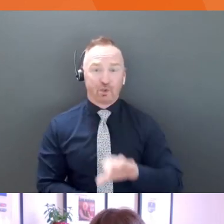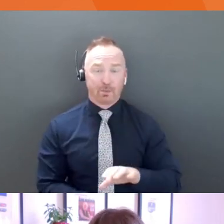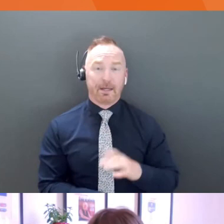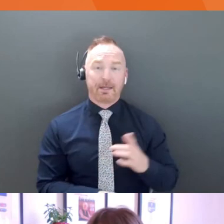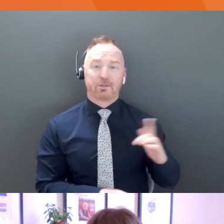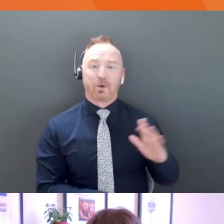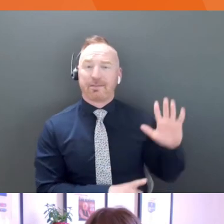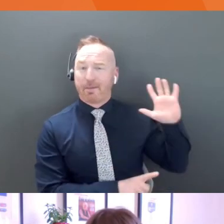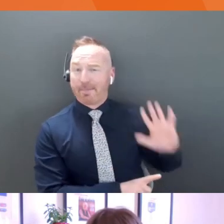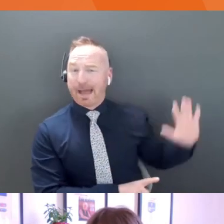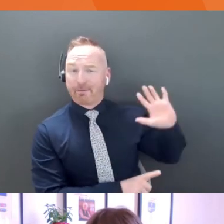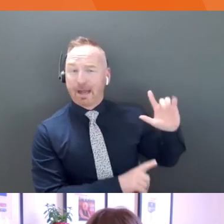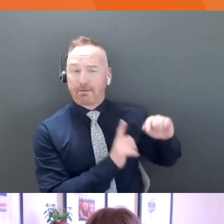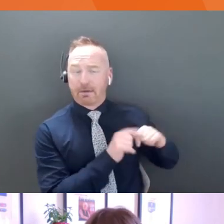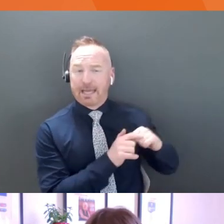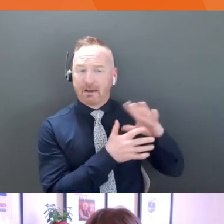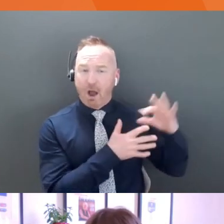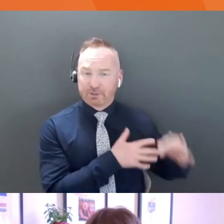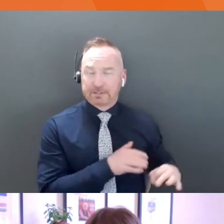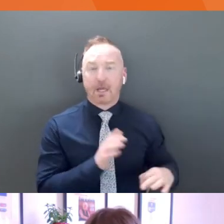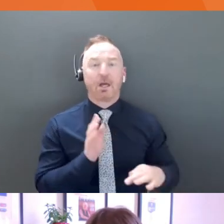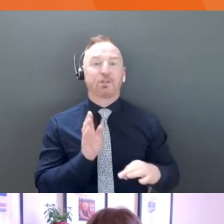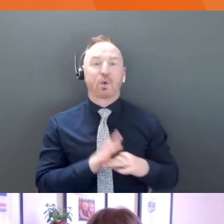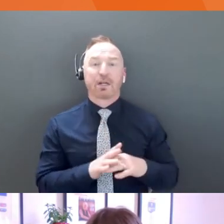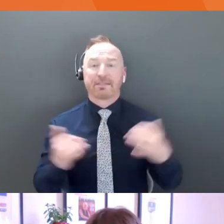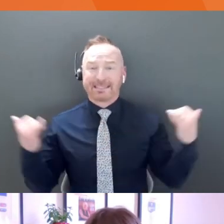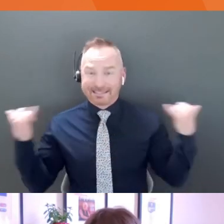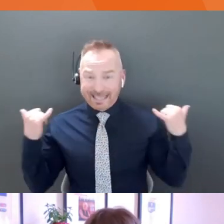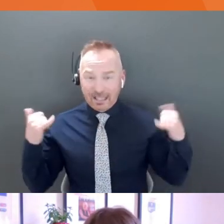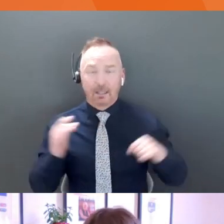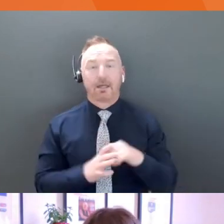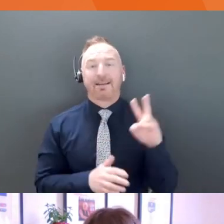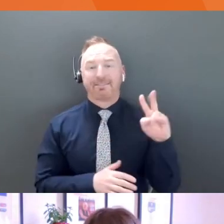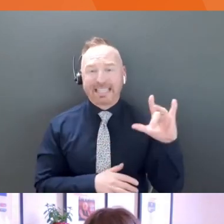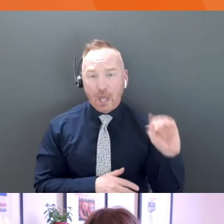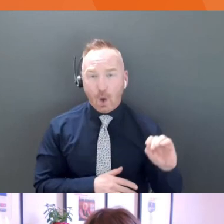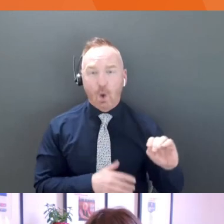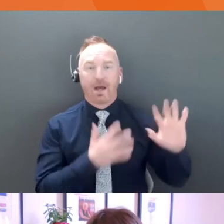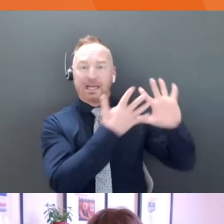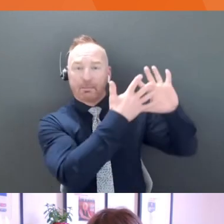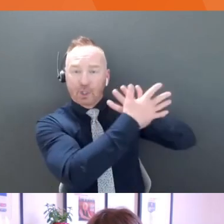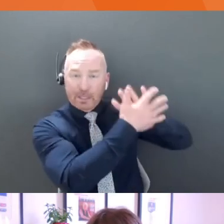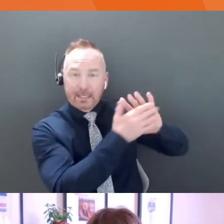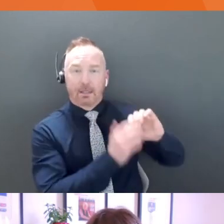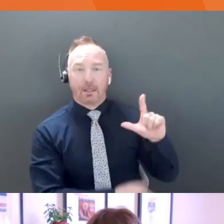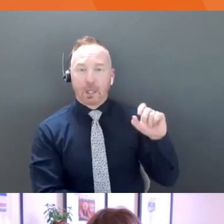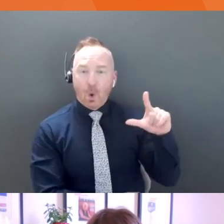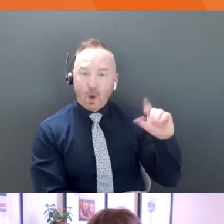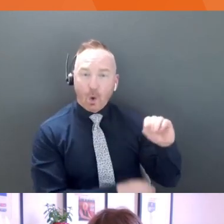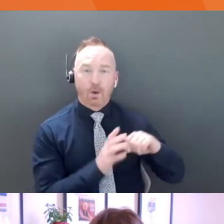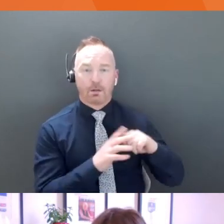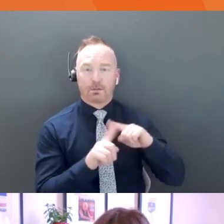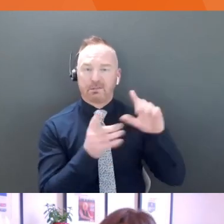um, between the virtual still background, a video blurring your background, having your logo, all those different options.